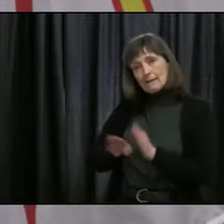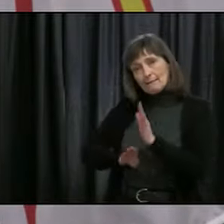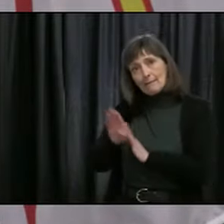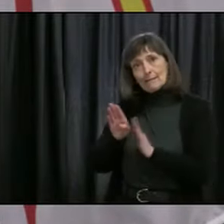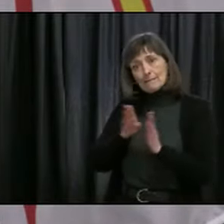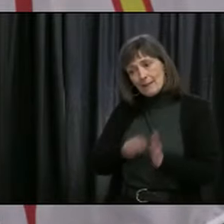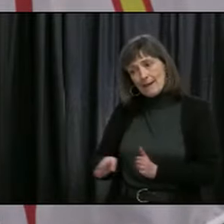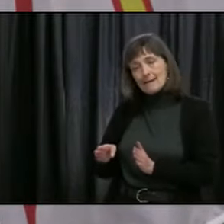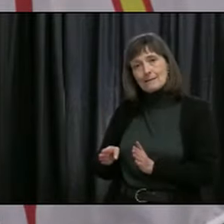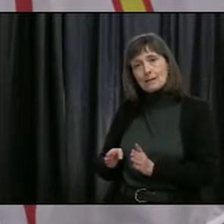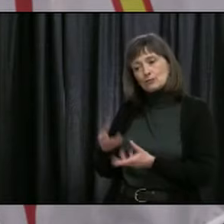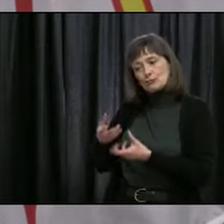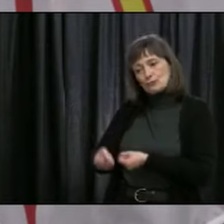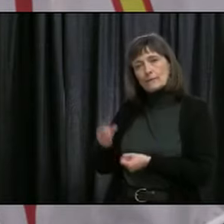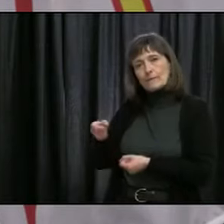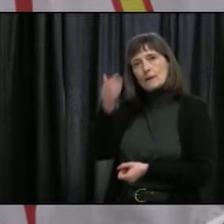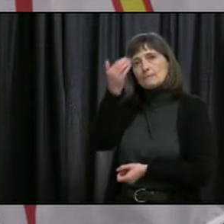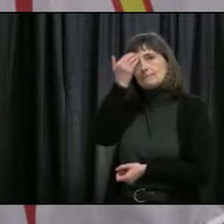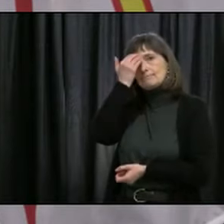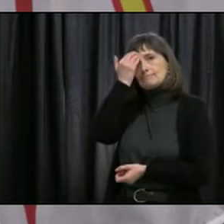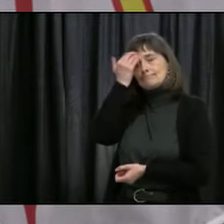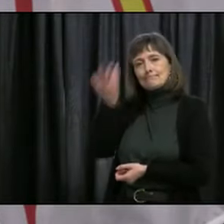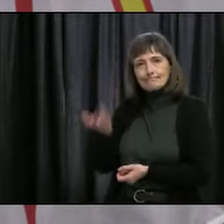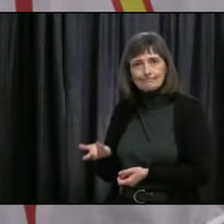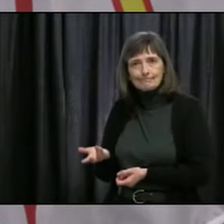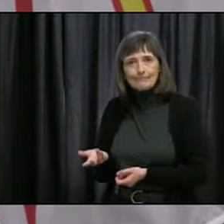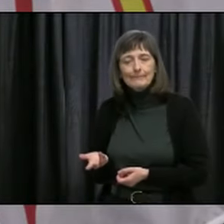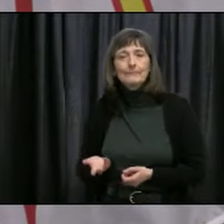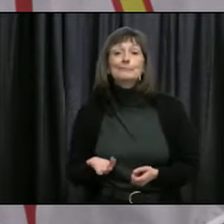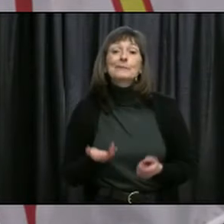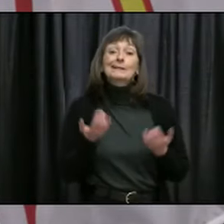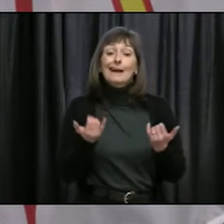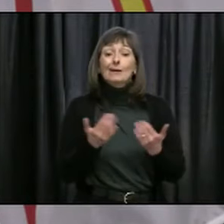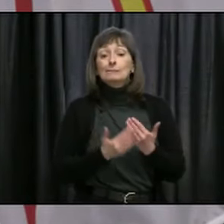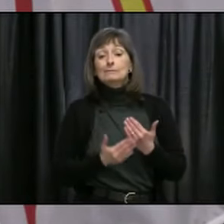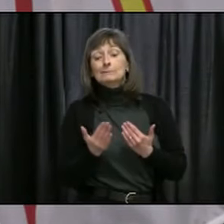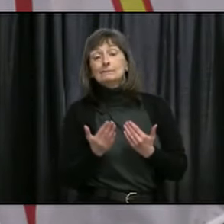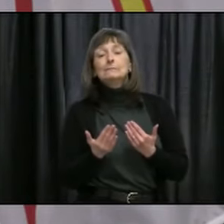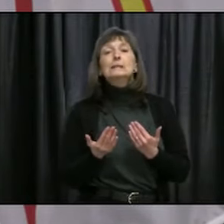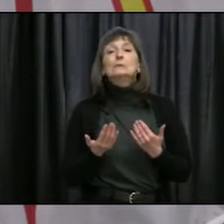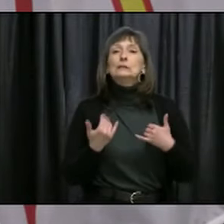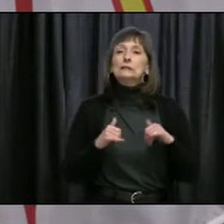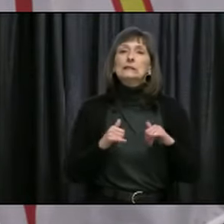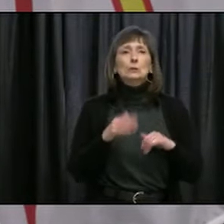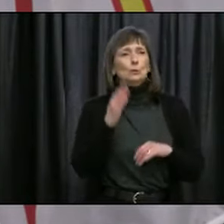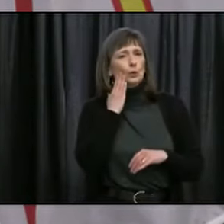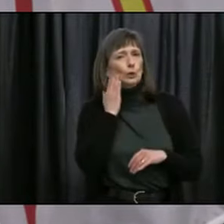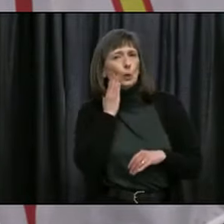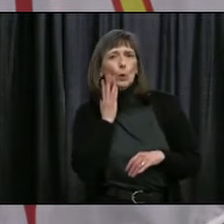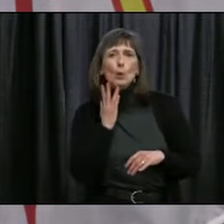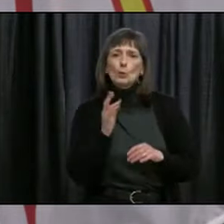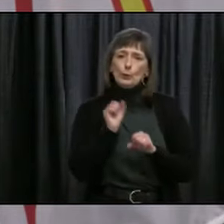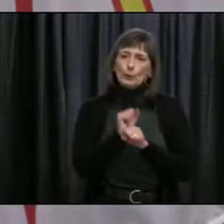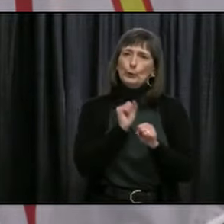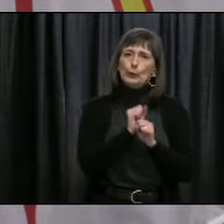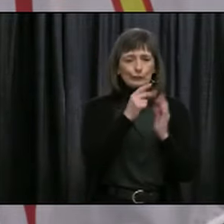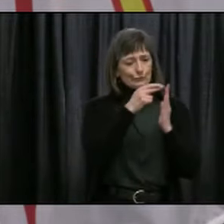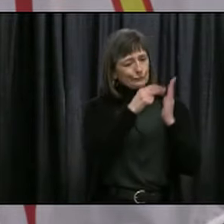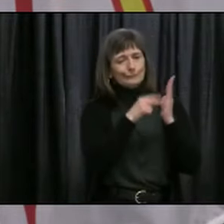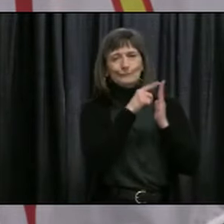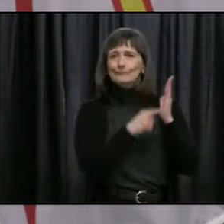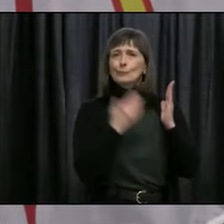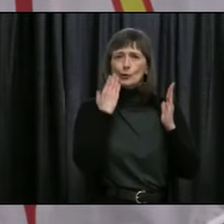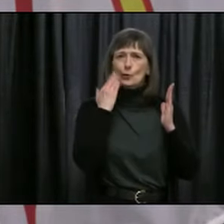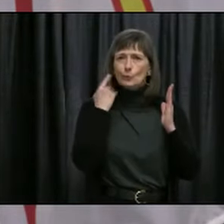For the foreseeable future, Newfoundlanders and Labradorians must continue to follow what's been tried, true, and tested public health